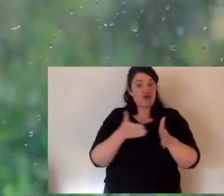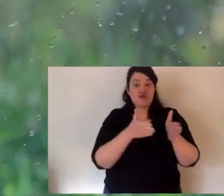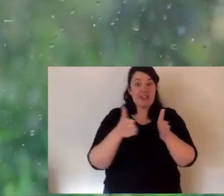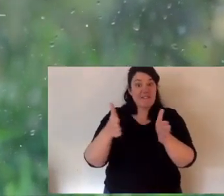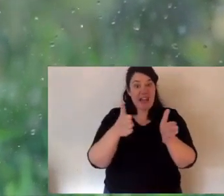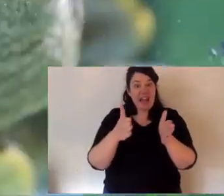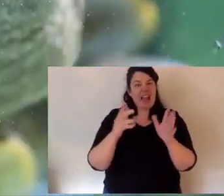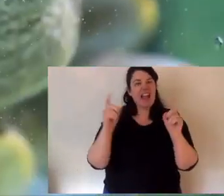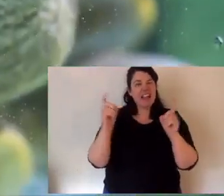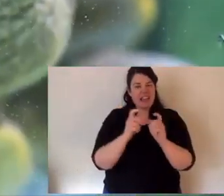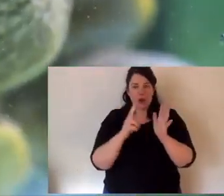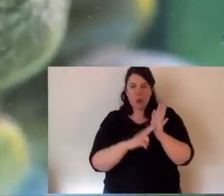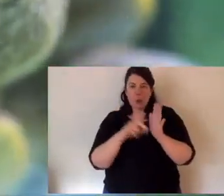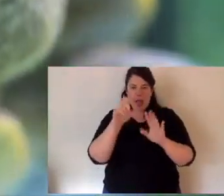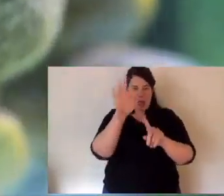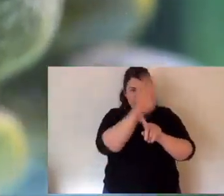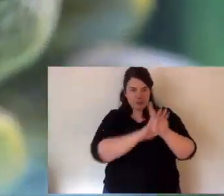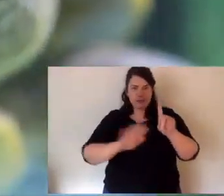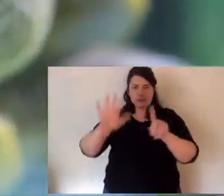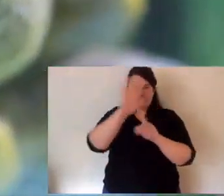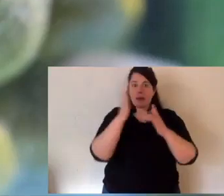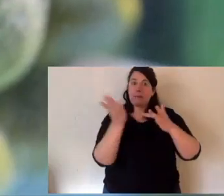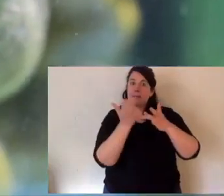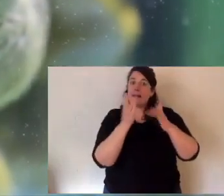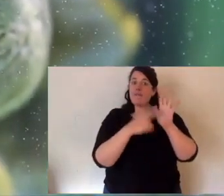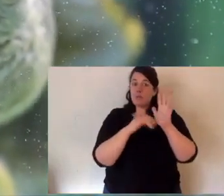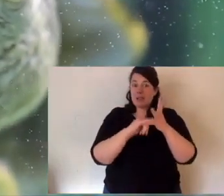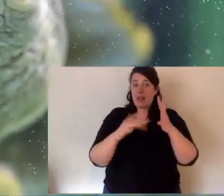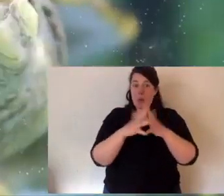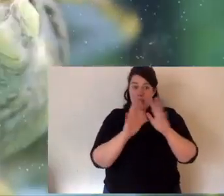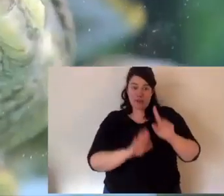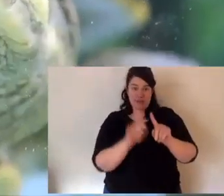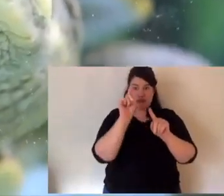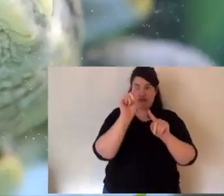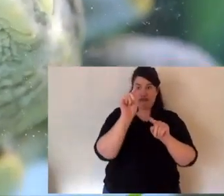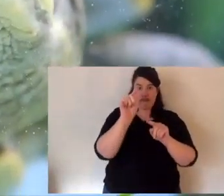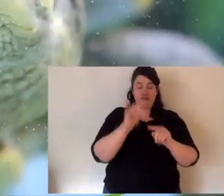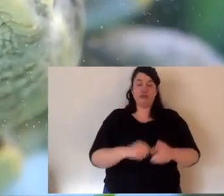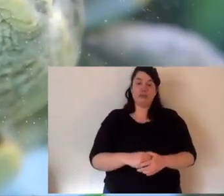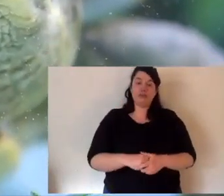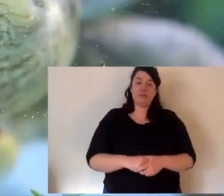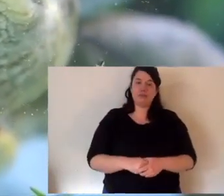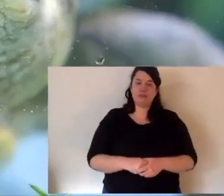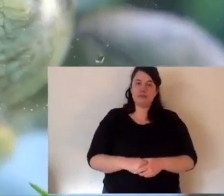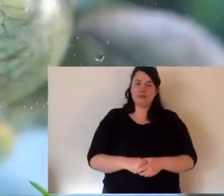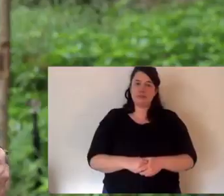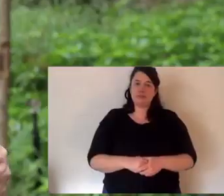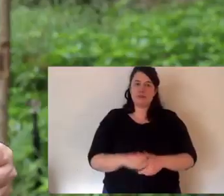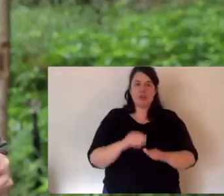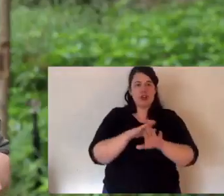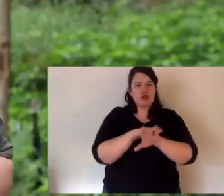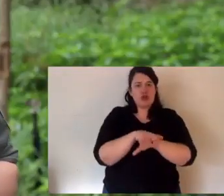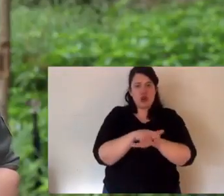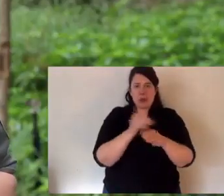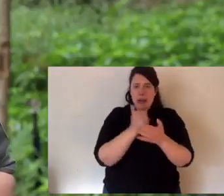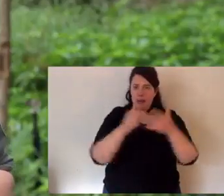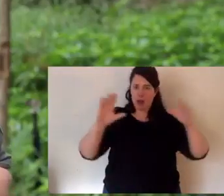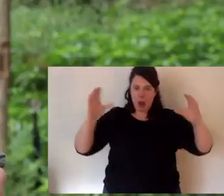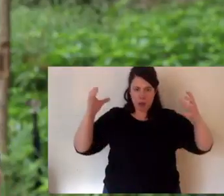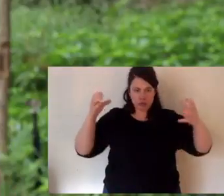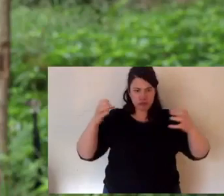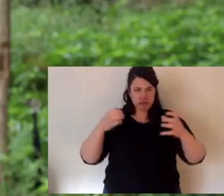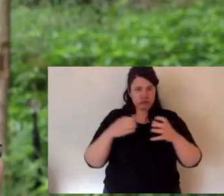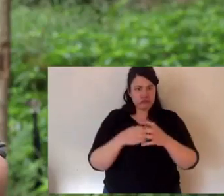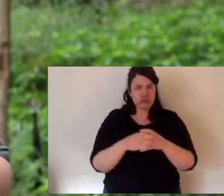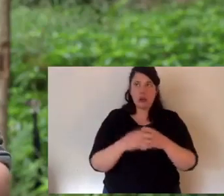Now the Hunter River Turtle lives in the Hunter River, in the Hunter River only. It's a river that exits near Newcastle in mid New South